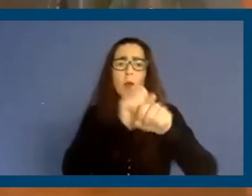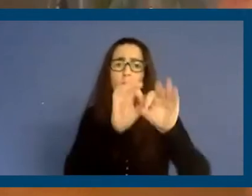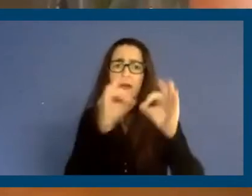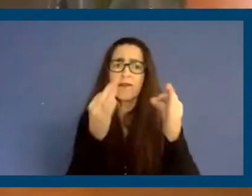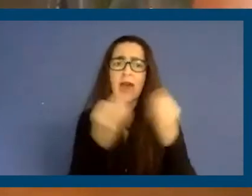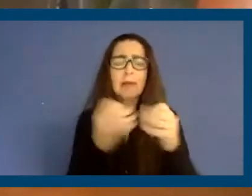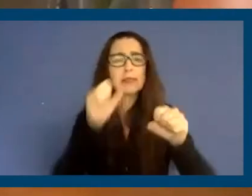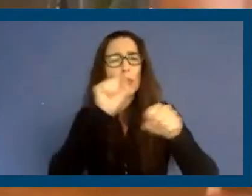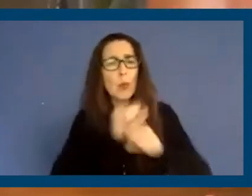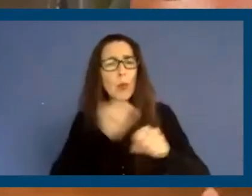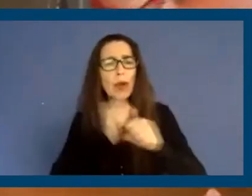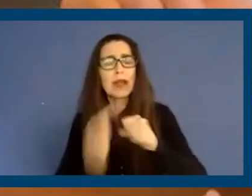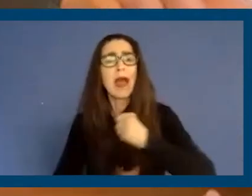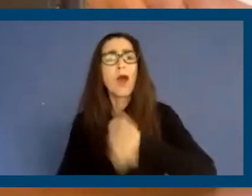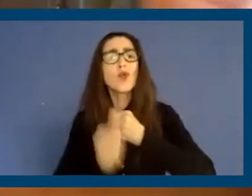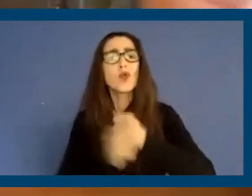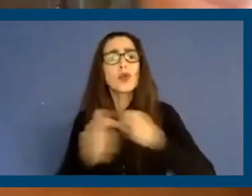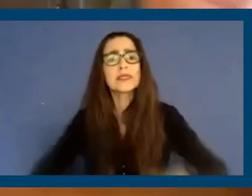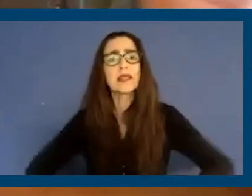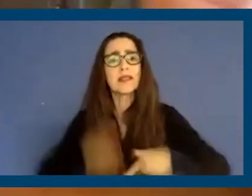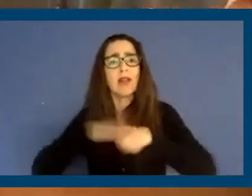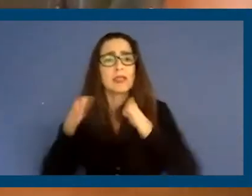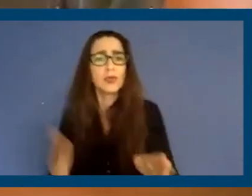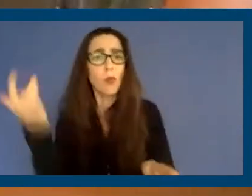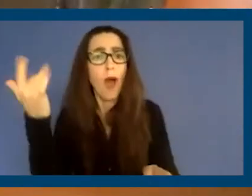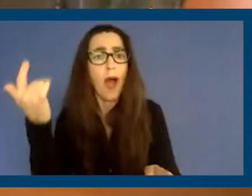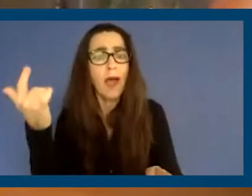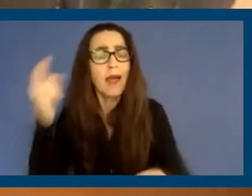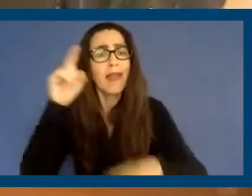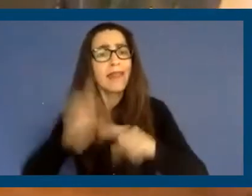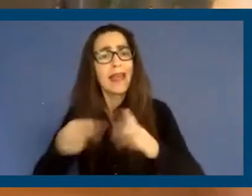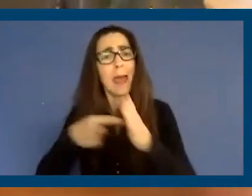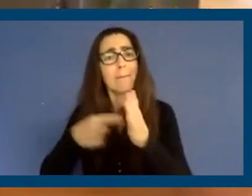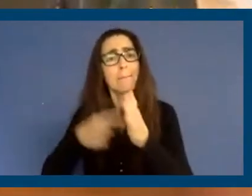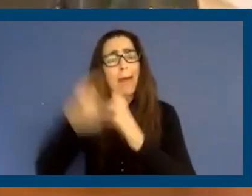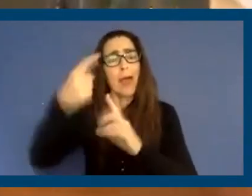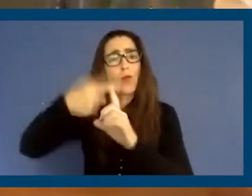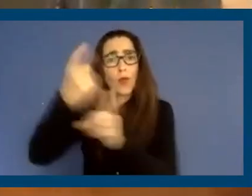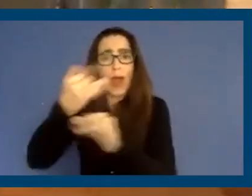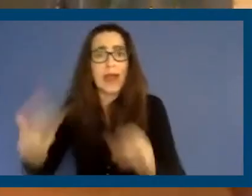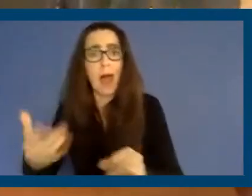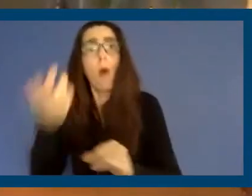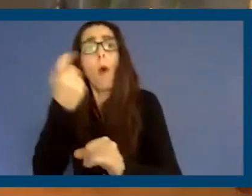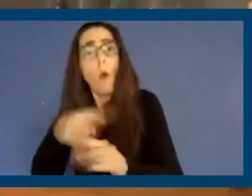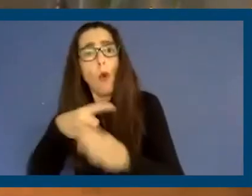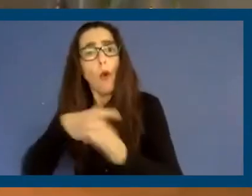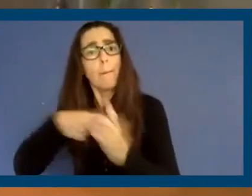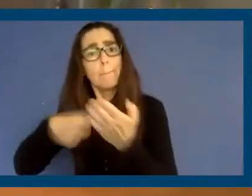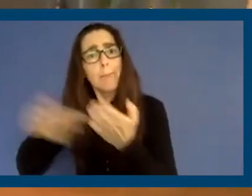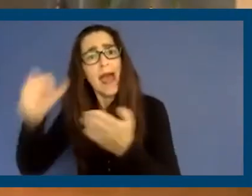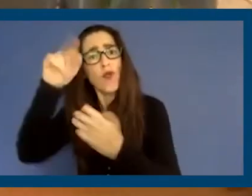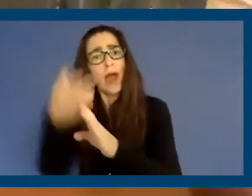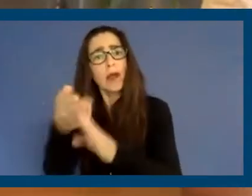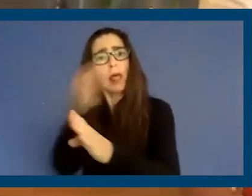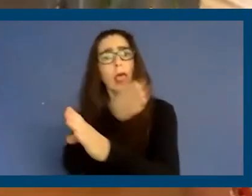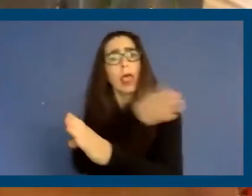strata, at risk living on the streets. But I want to put this in context also, too, because one thing that's really critical to understand about Prop 21, and that's why